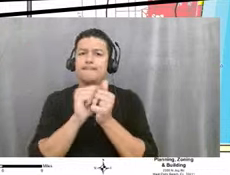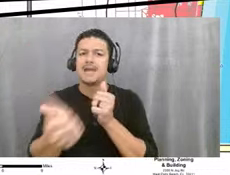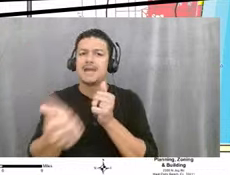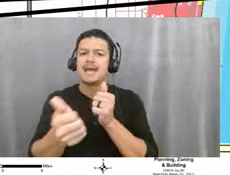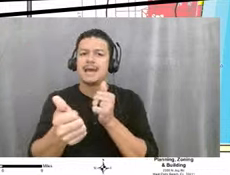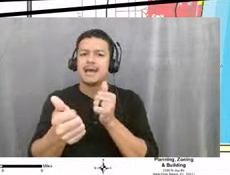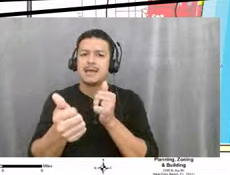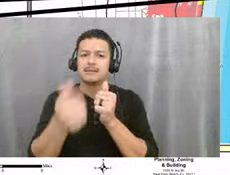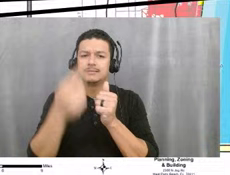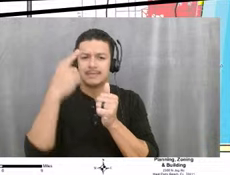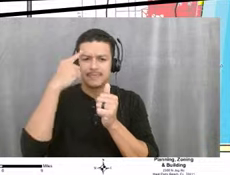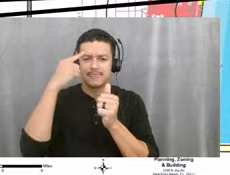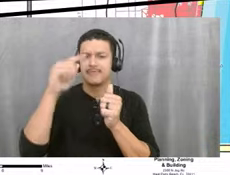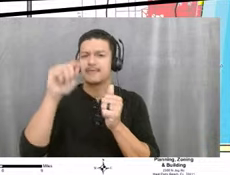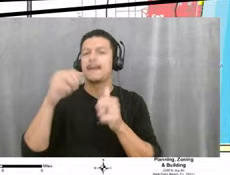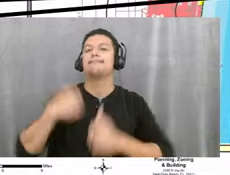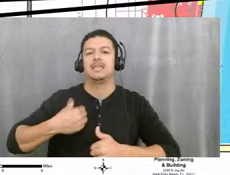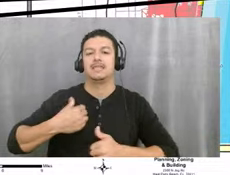military.